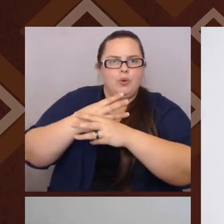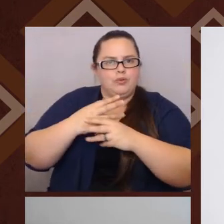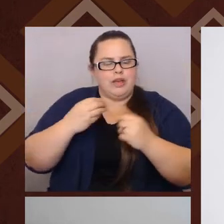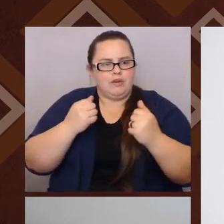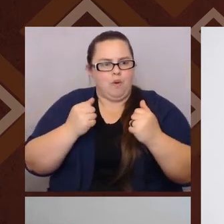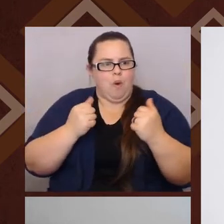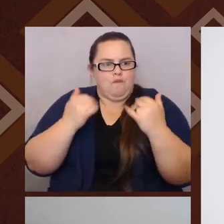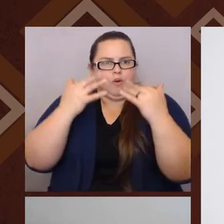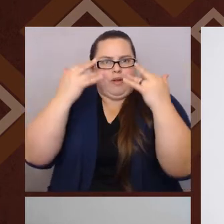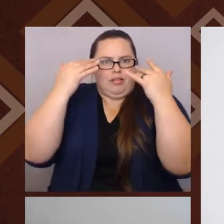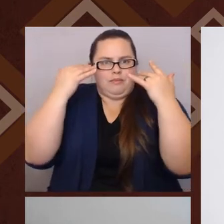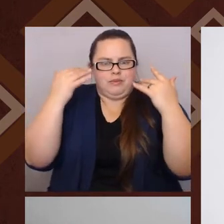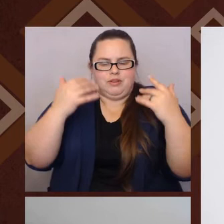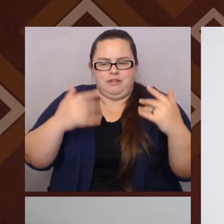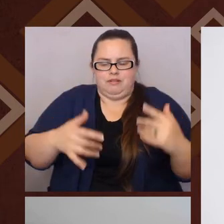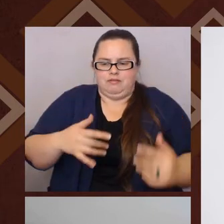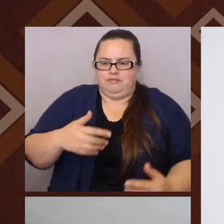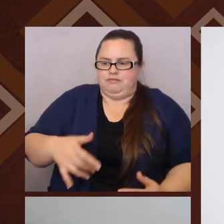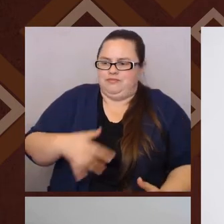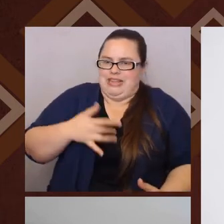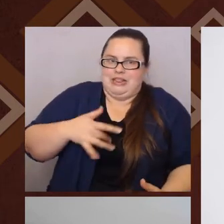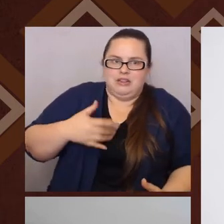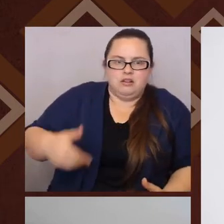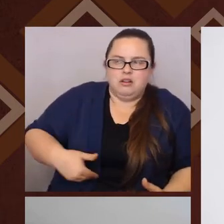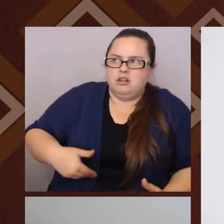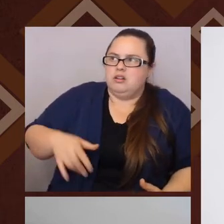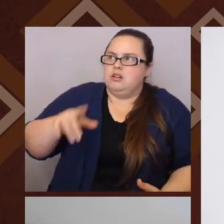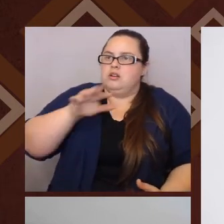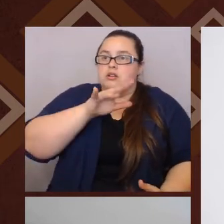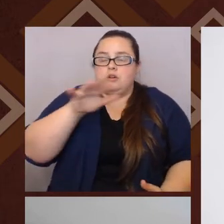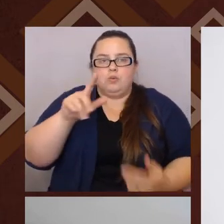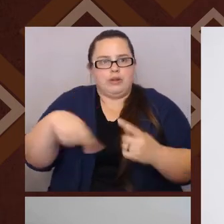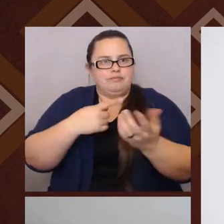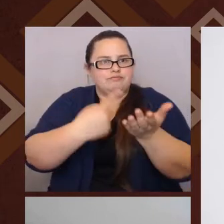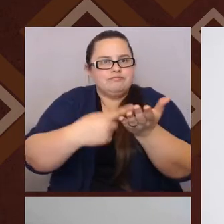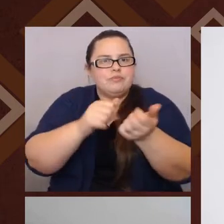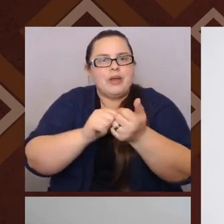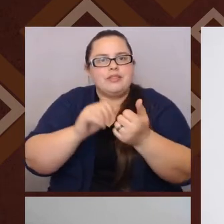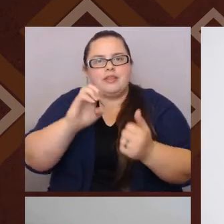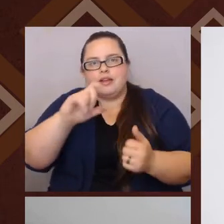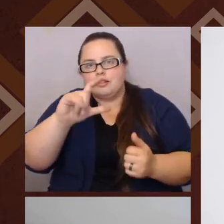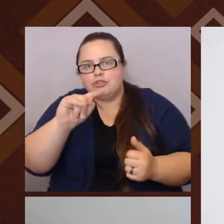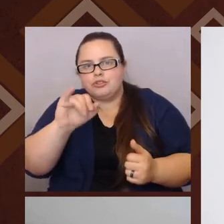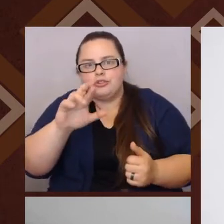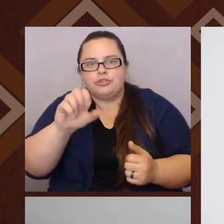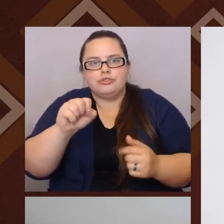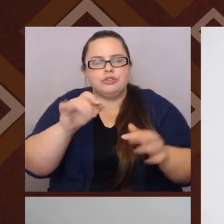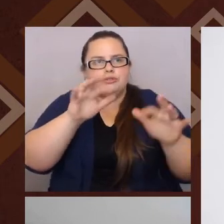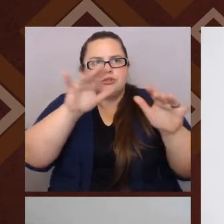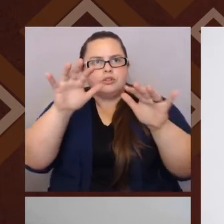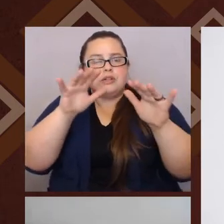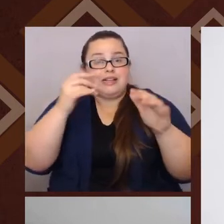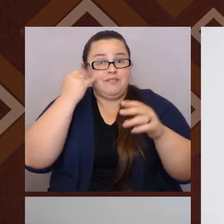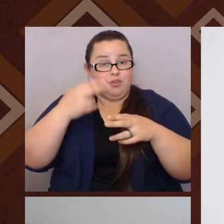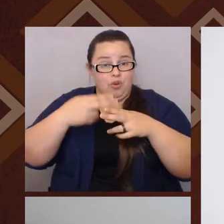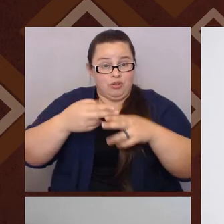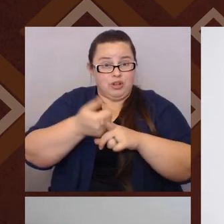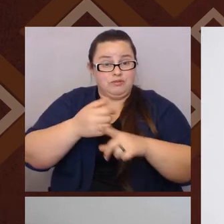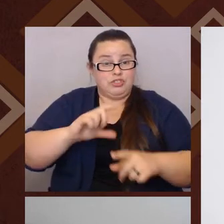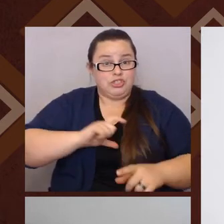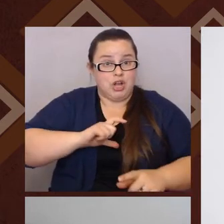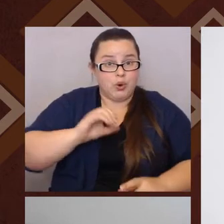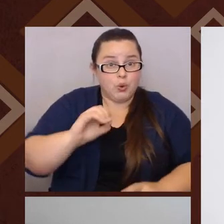gotten from the elders I've spoken with and the, and, you know, the books I've read as well, but is that, you know, to, to call yourself Chicano or Chicana in the